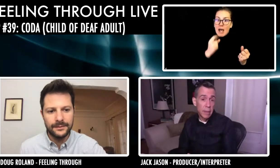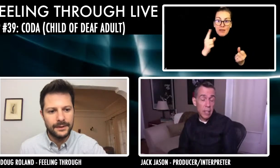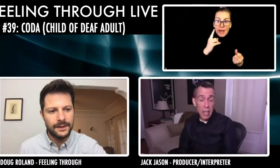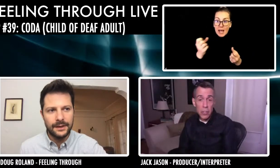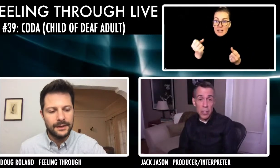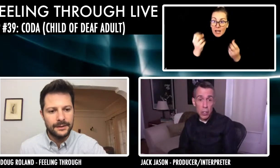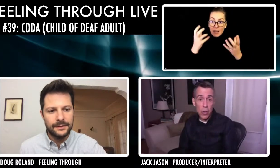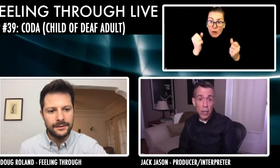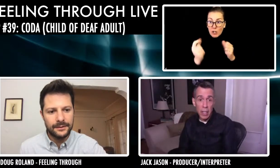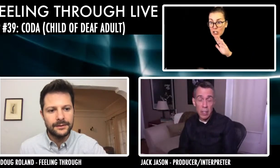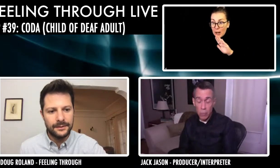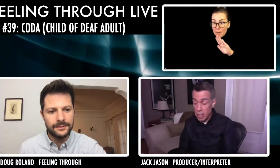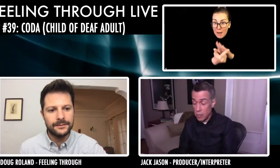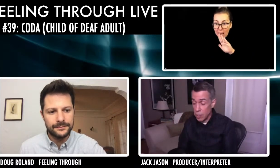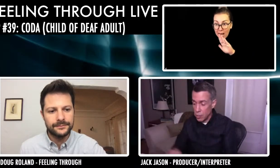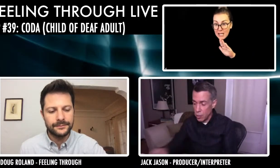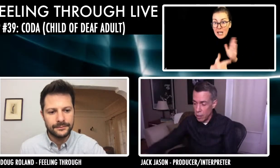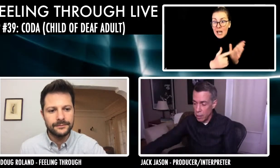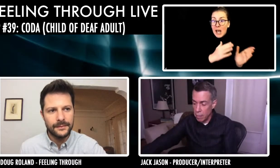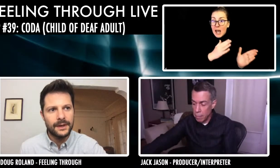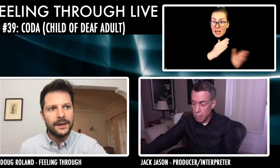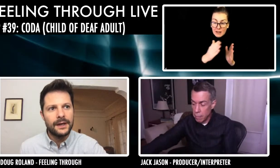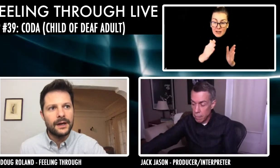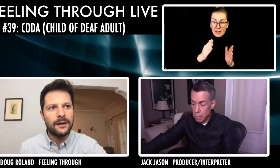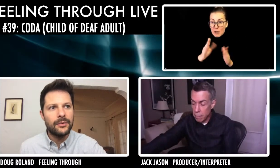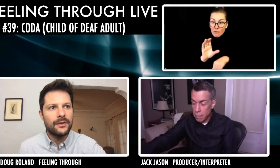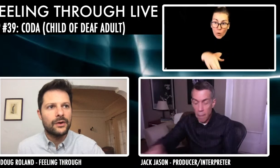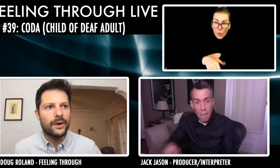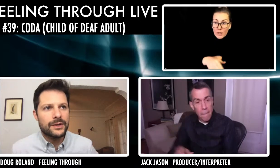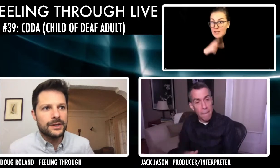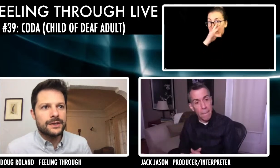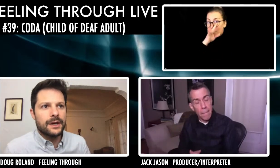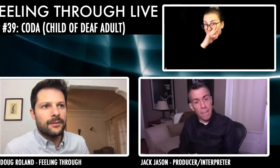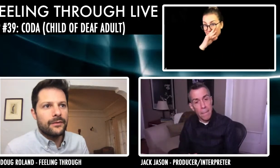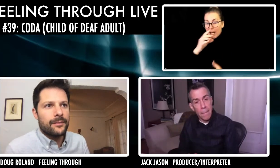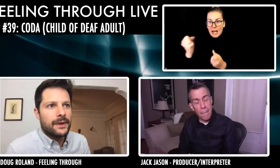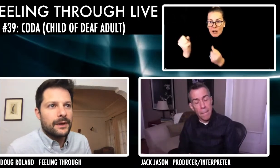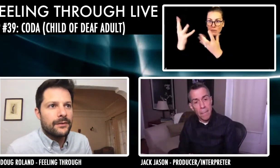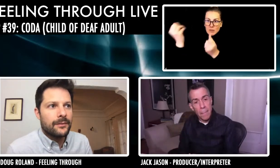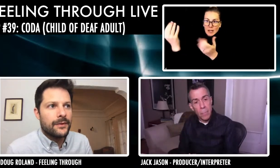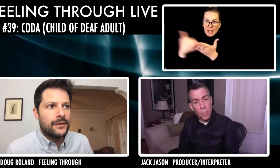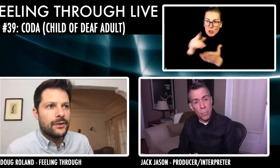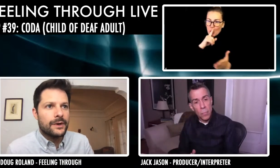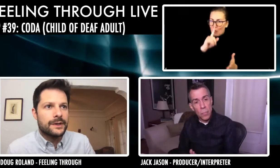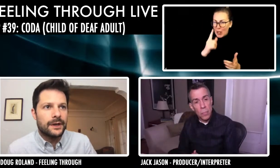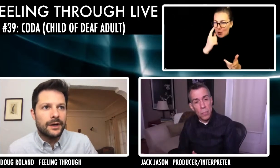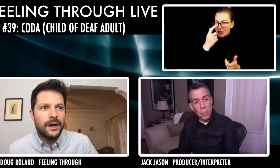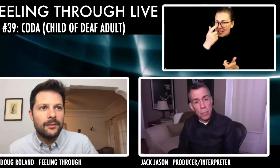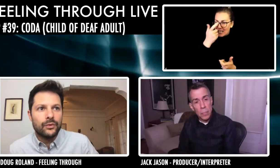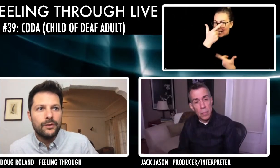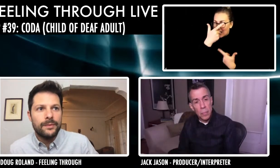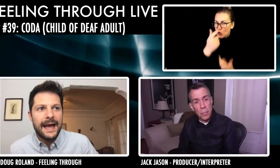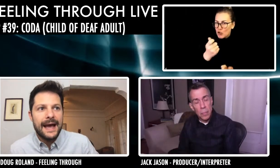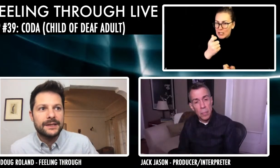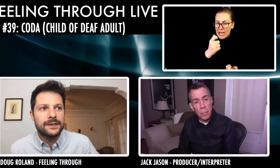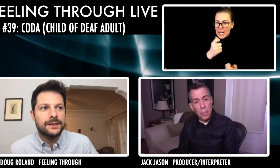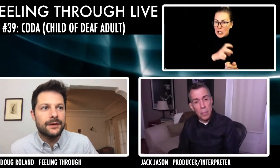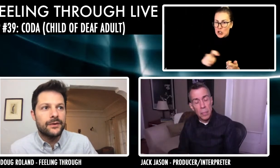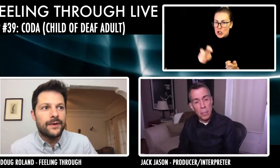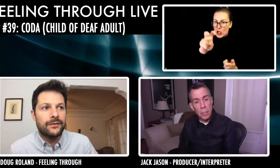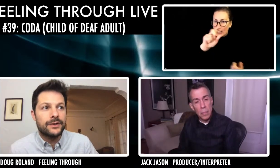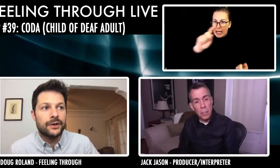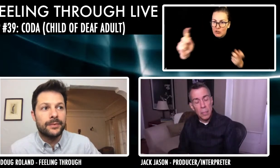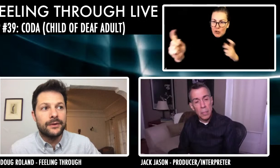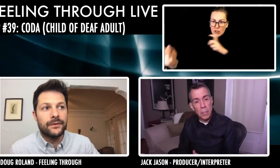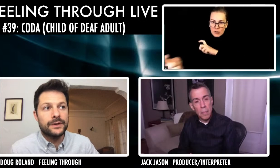an interesting journey. It's a really interesting journey. A couple other questions, um, from the, from the viewers here. Um, Ruby asks